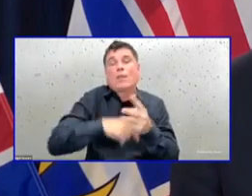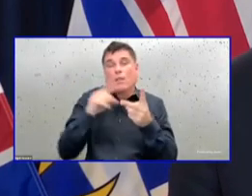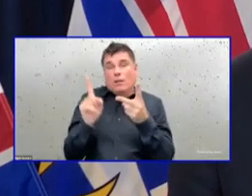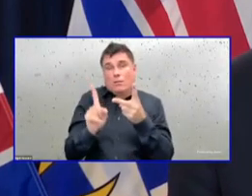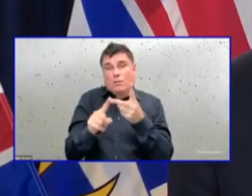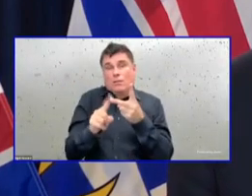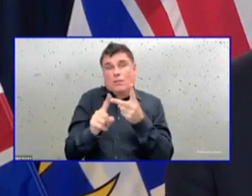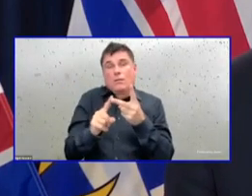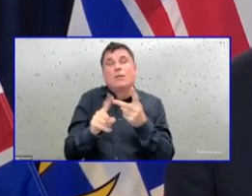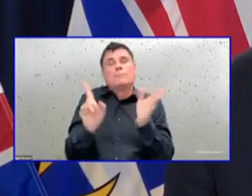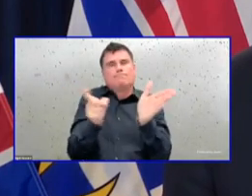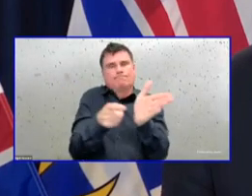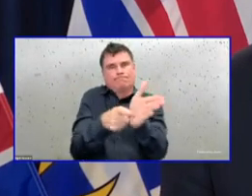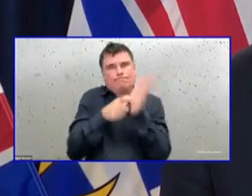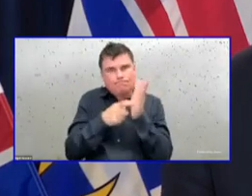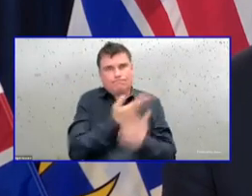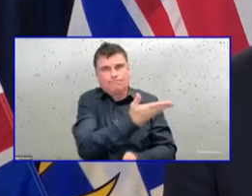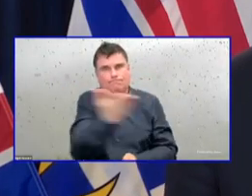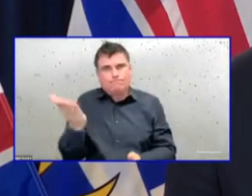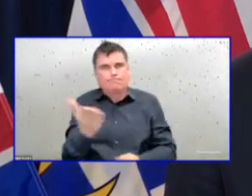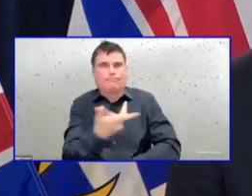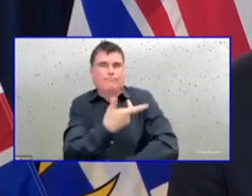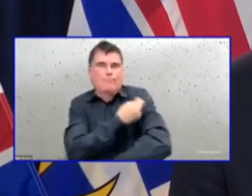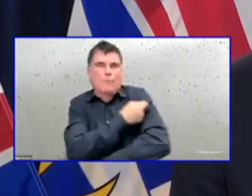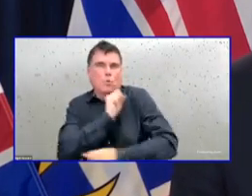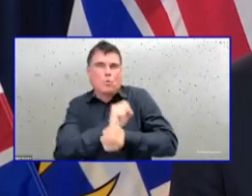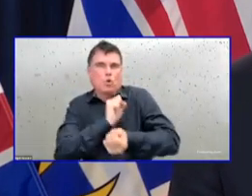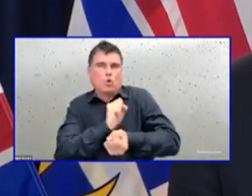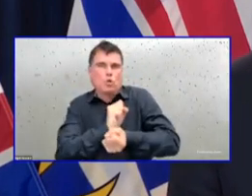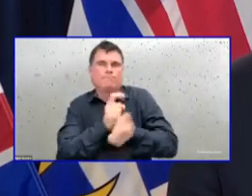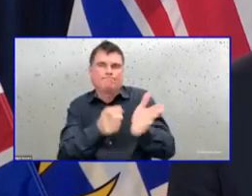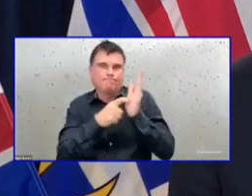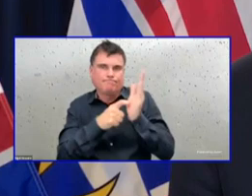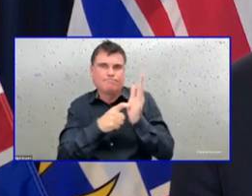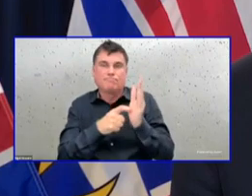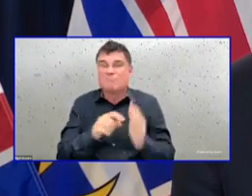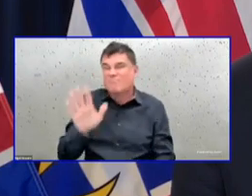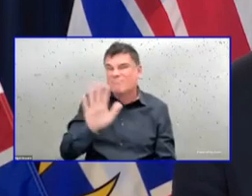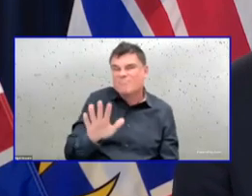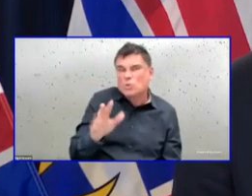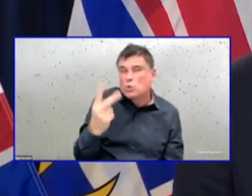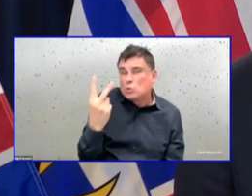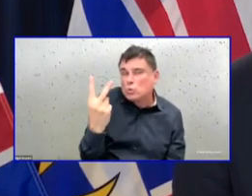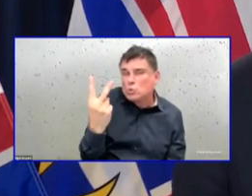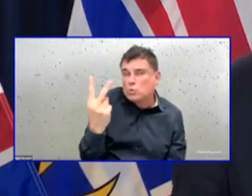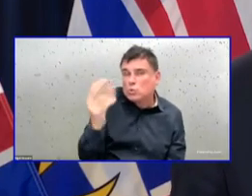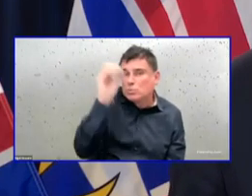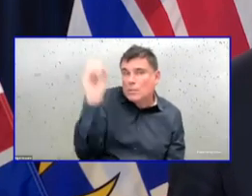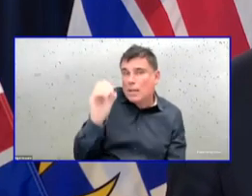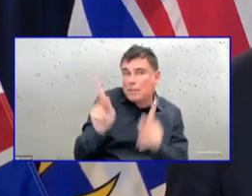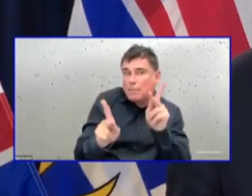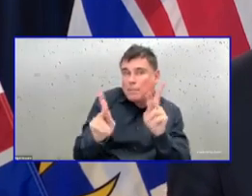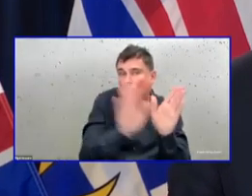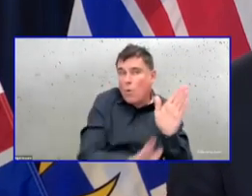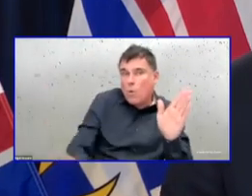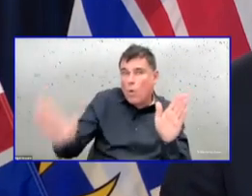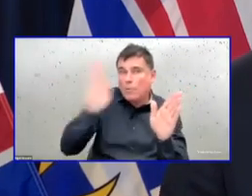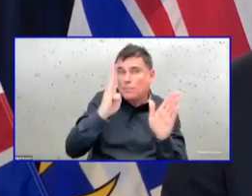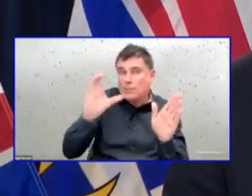remain unvaccinated. That's 3,091 workers total by health authorities. That's